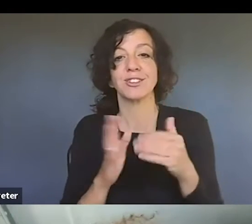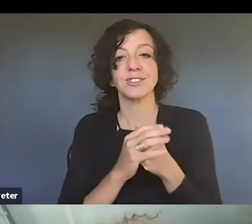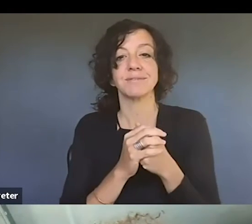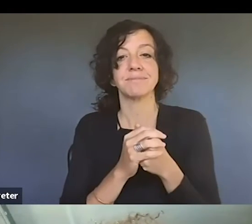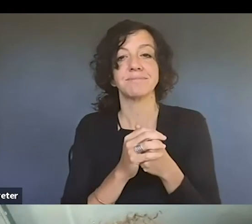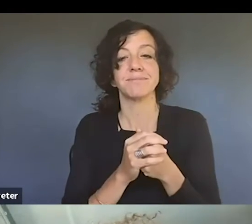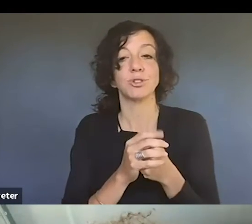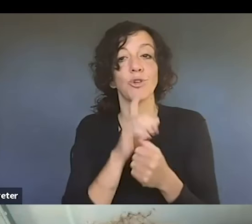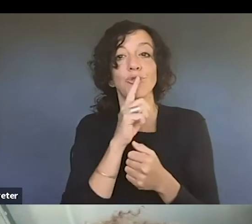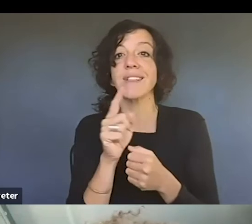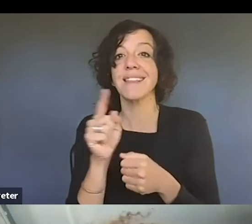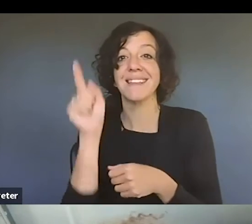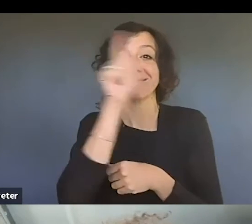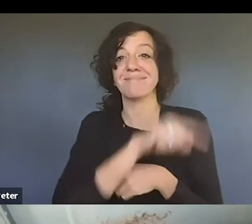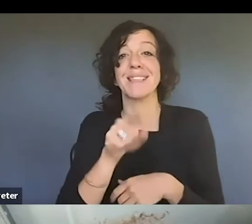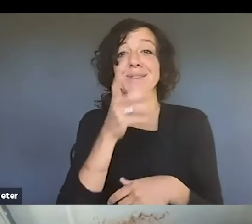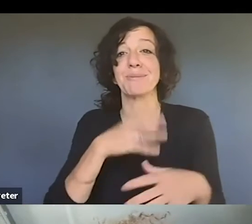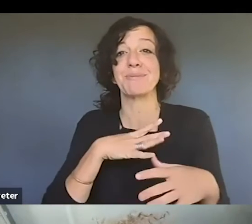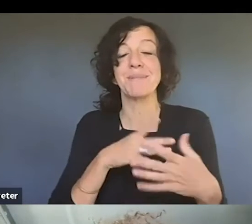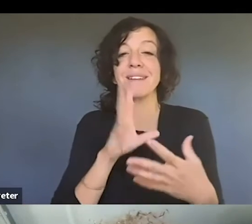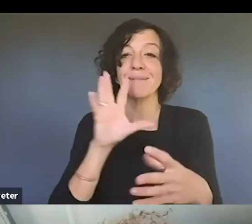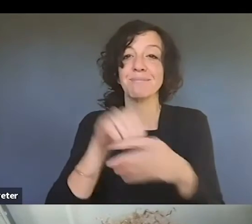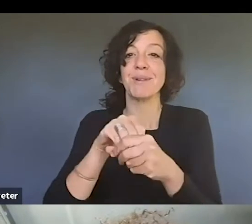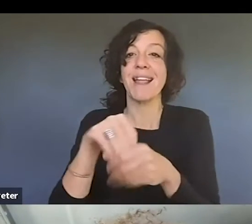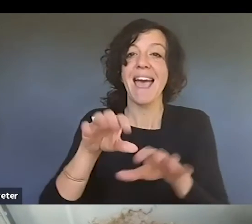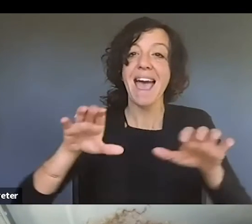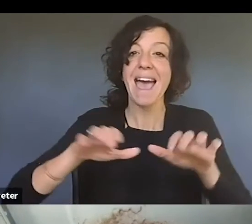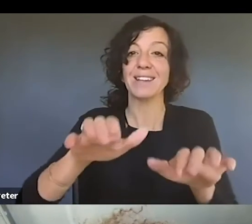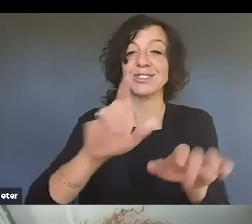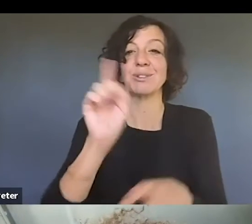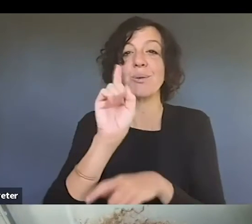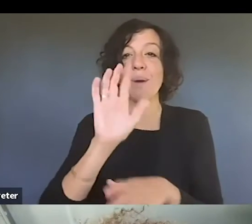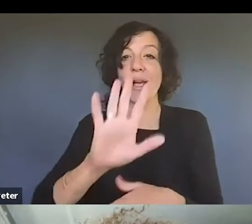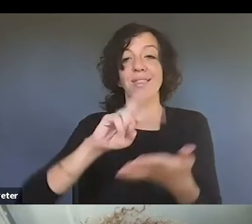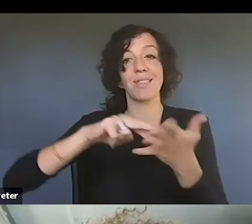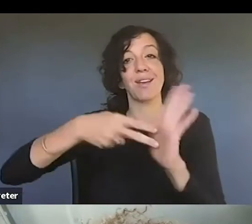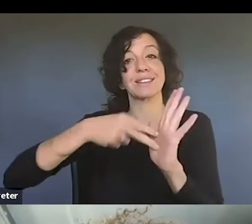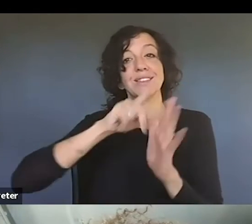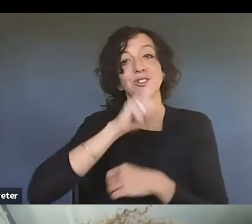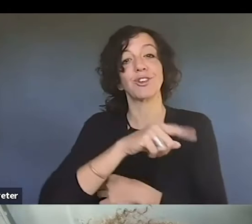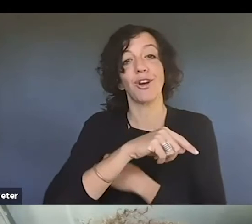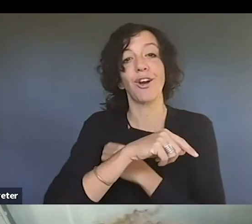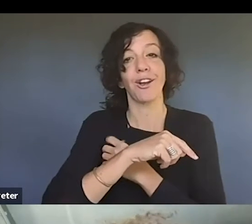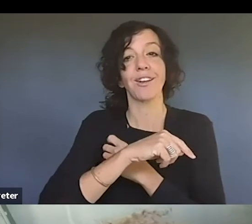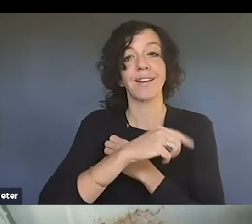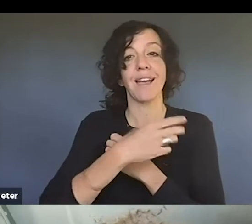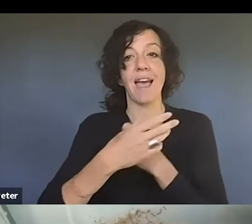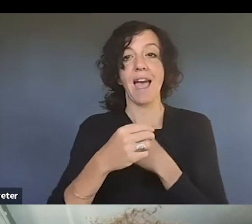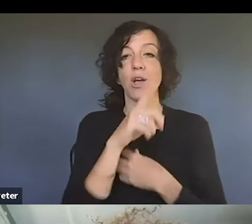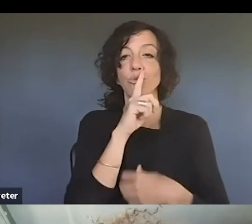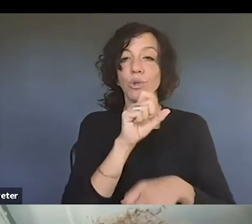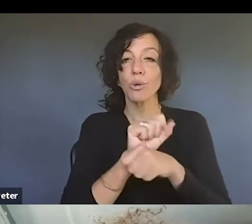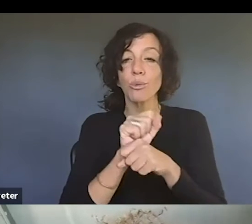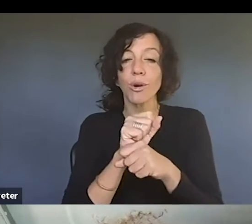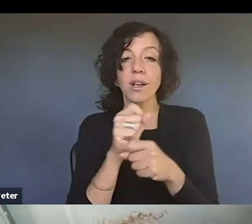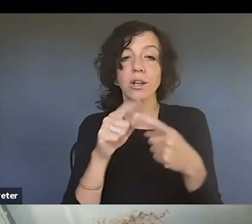are really, you know, putting action where their intentions are and really, um, um, working to,